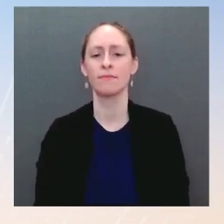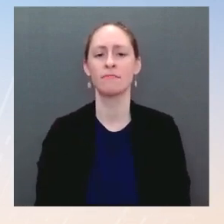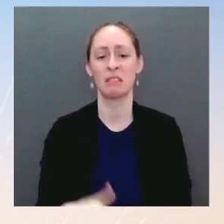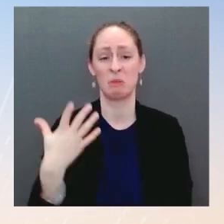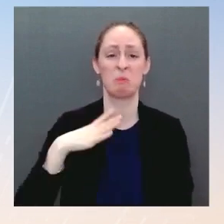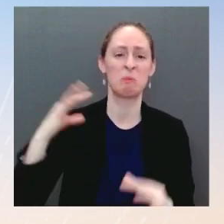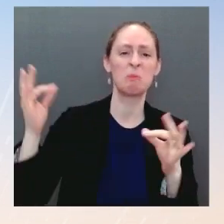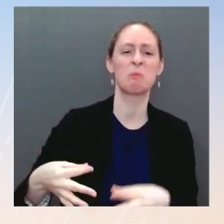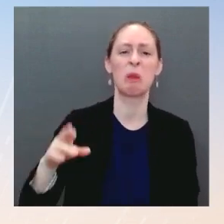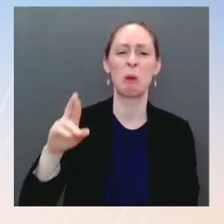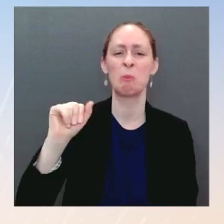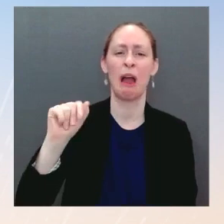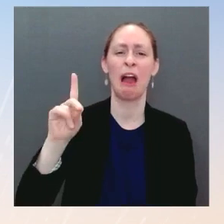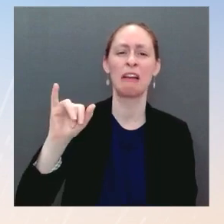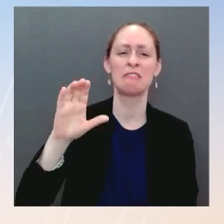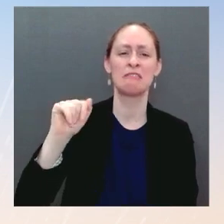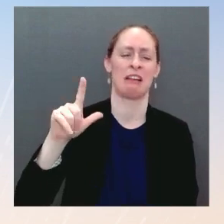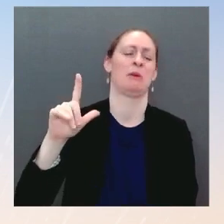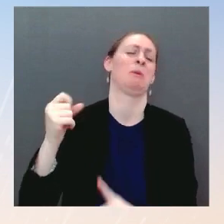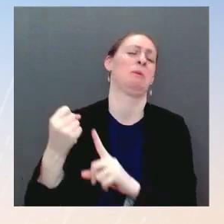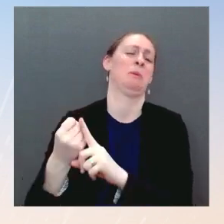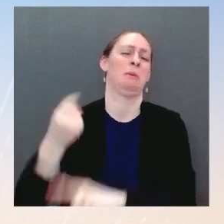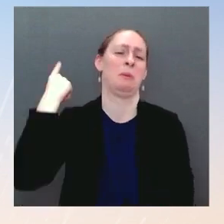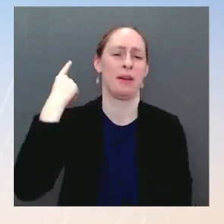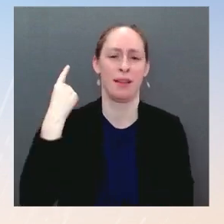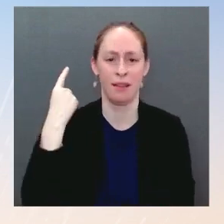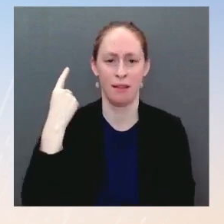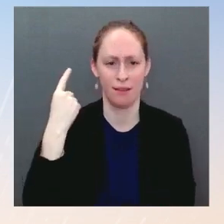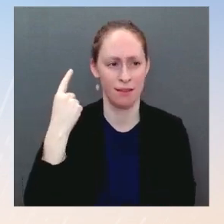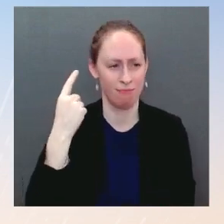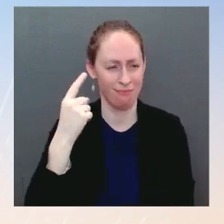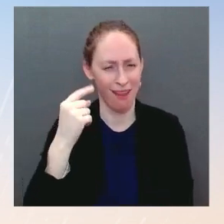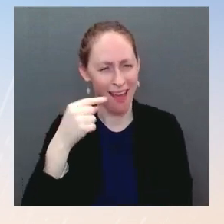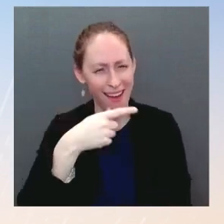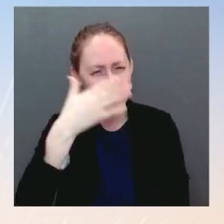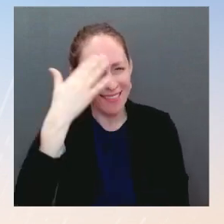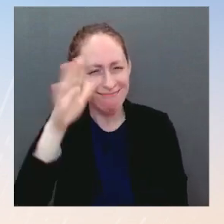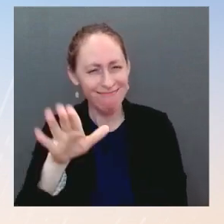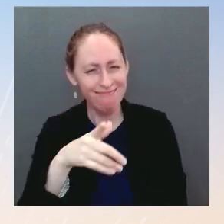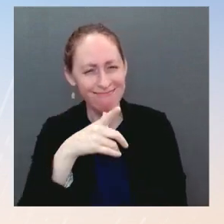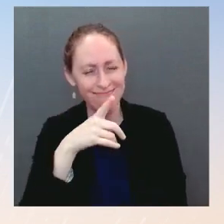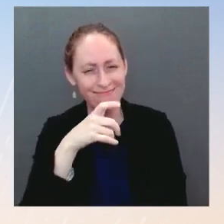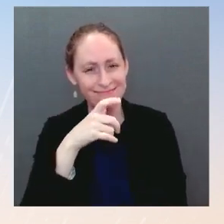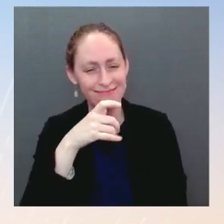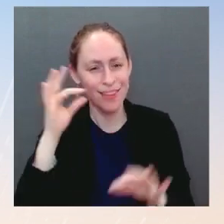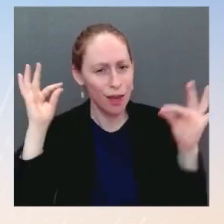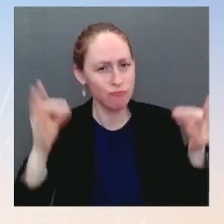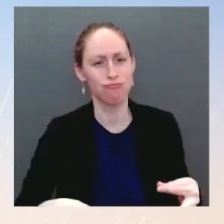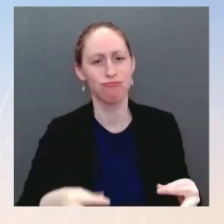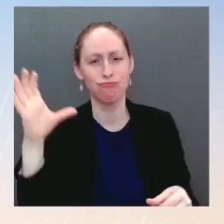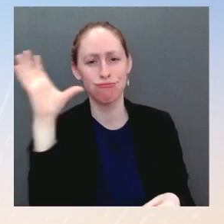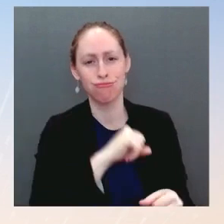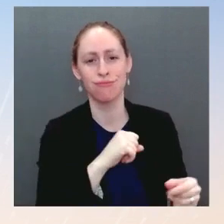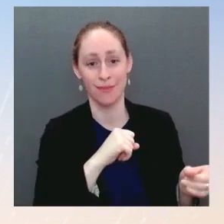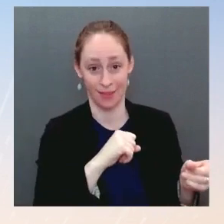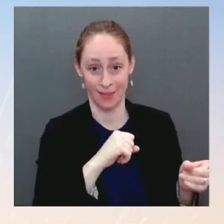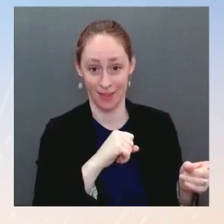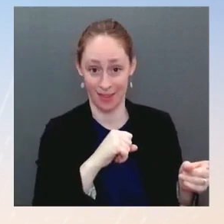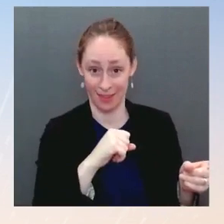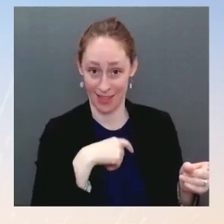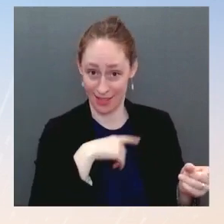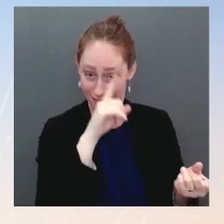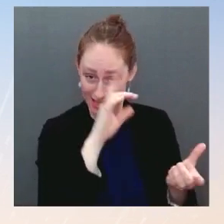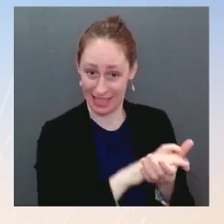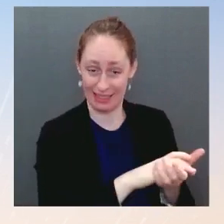anything about who she is, they just obliterated their own credibility. So our intention is to not play games. The President's intention